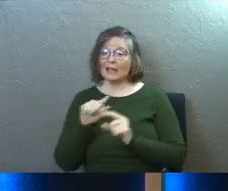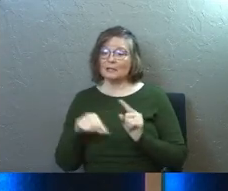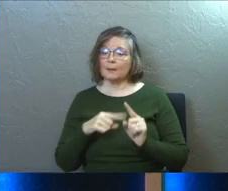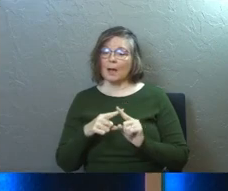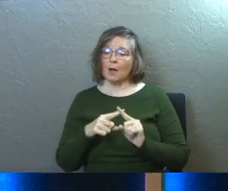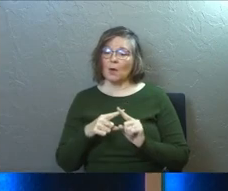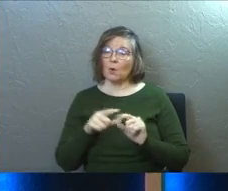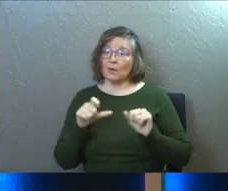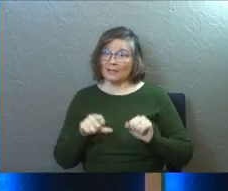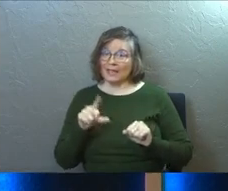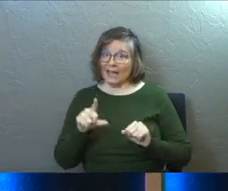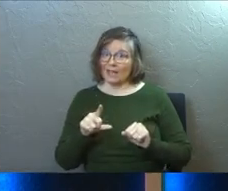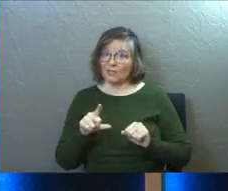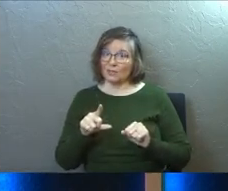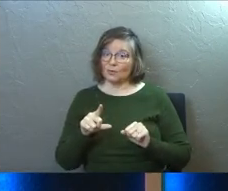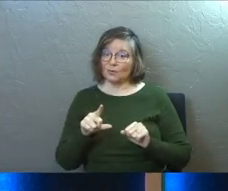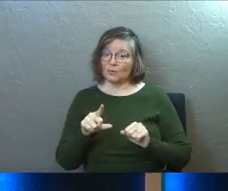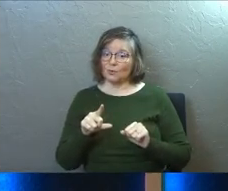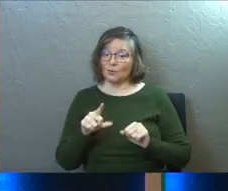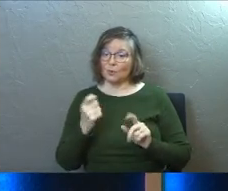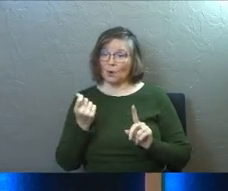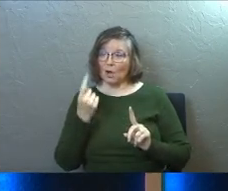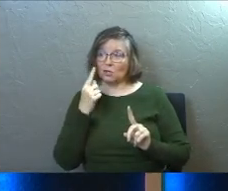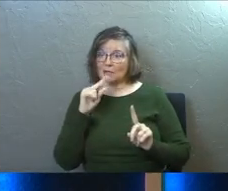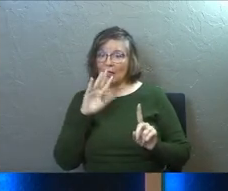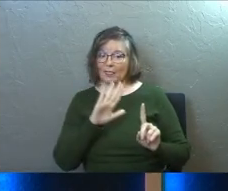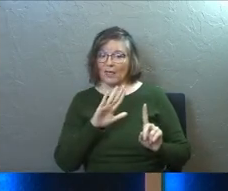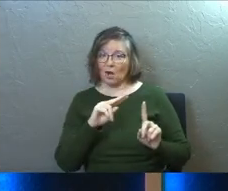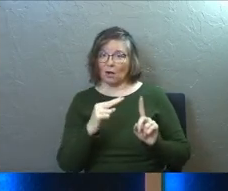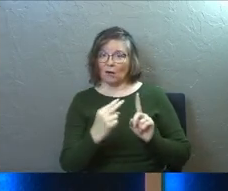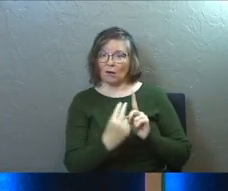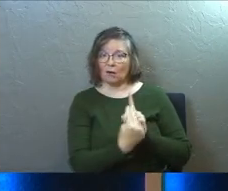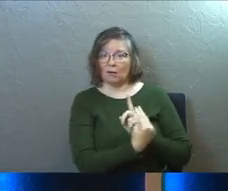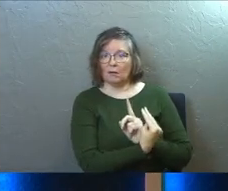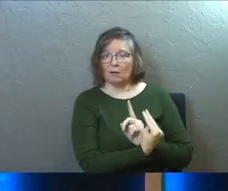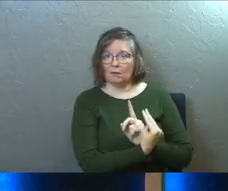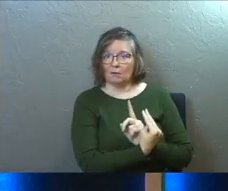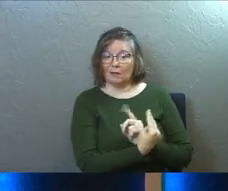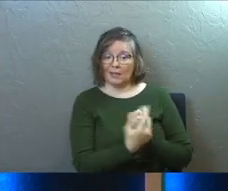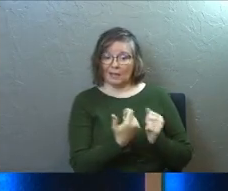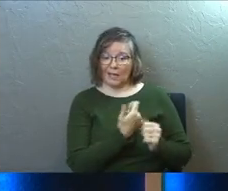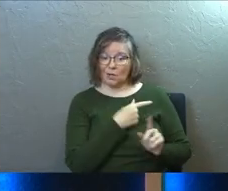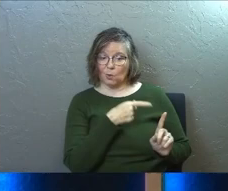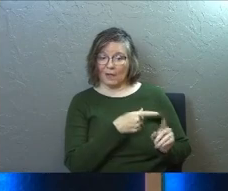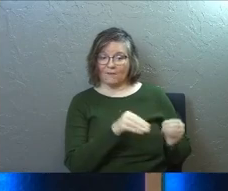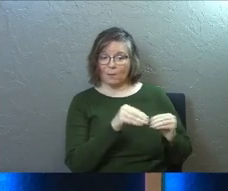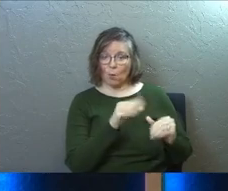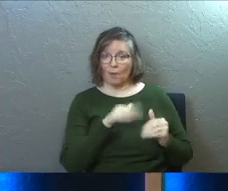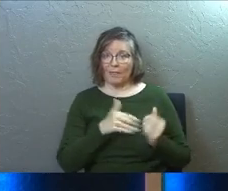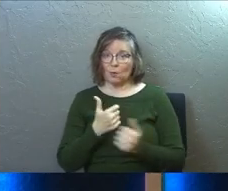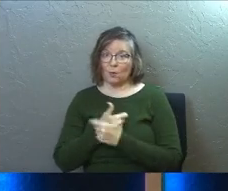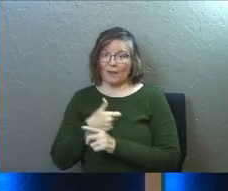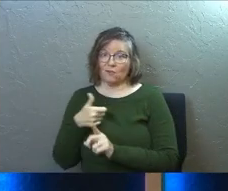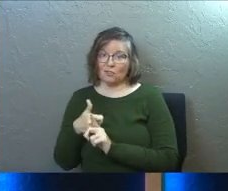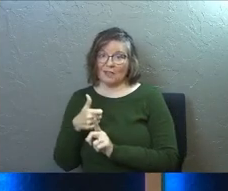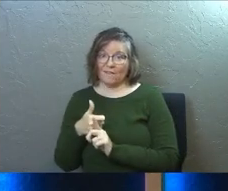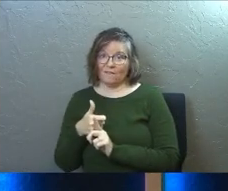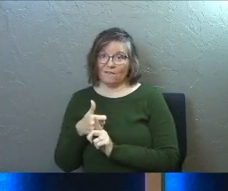about, can you wrap your skin around that other person? can you love them more than you love yourself?